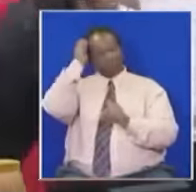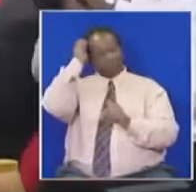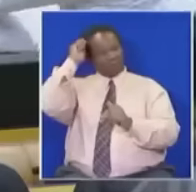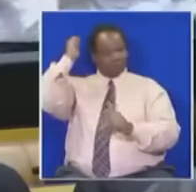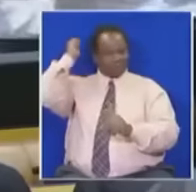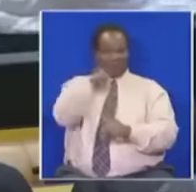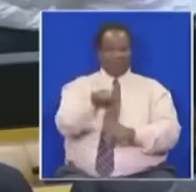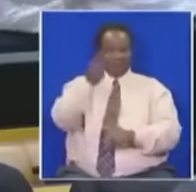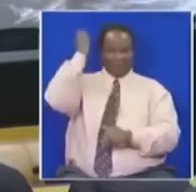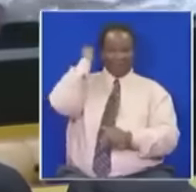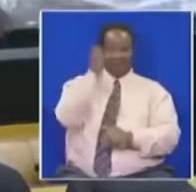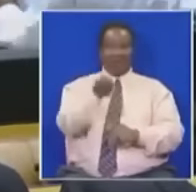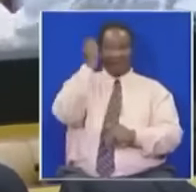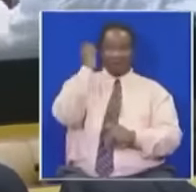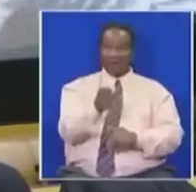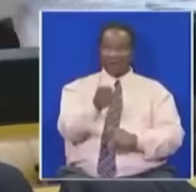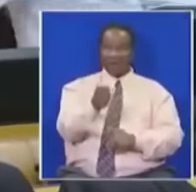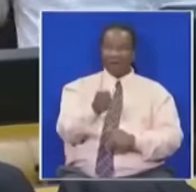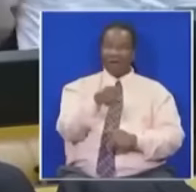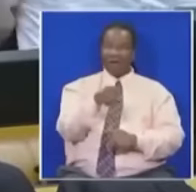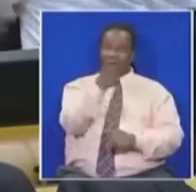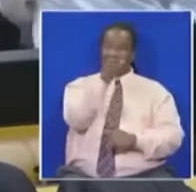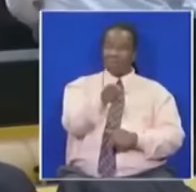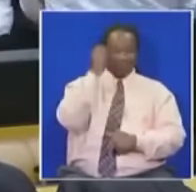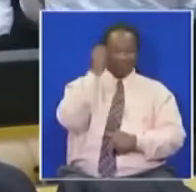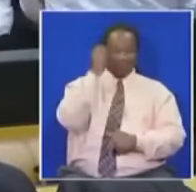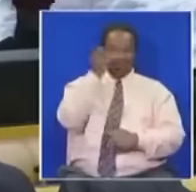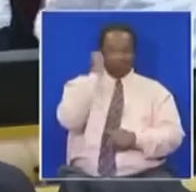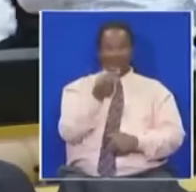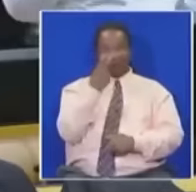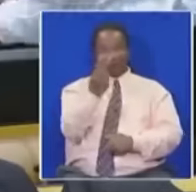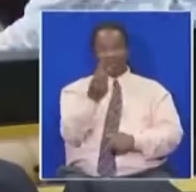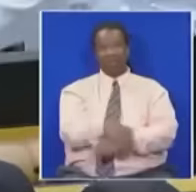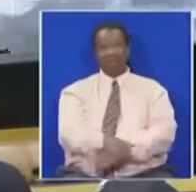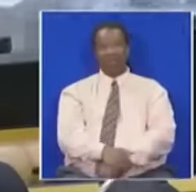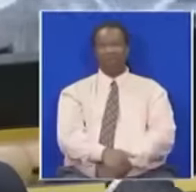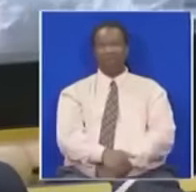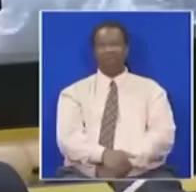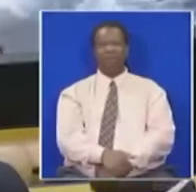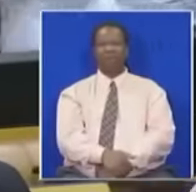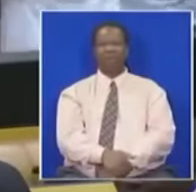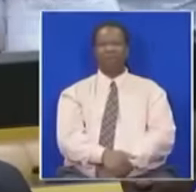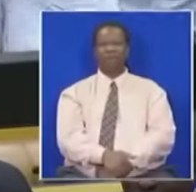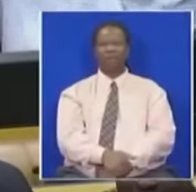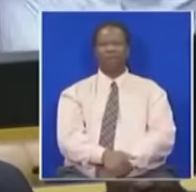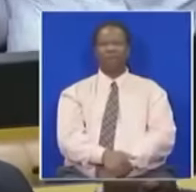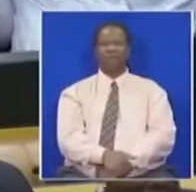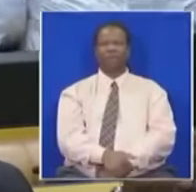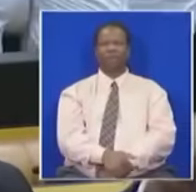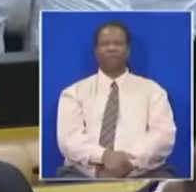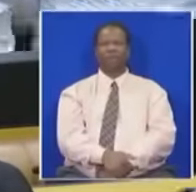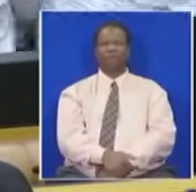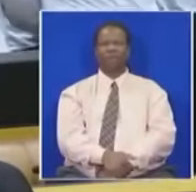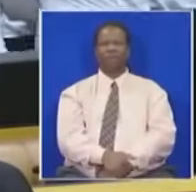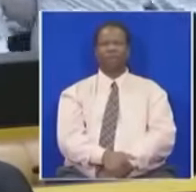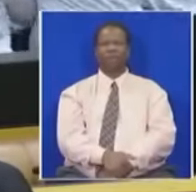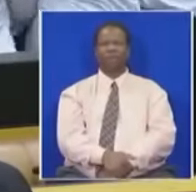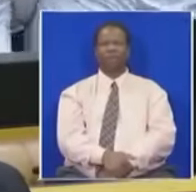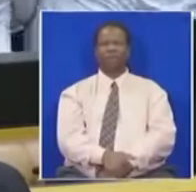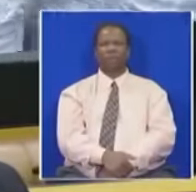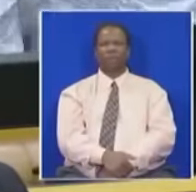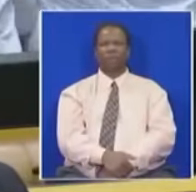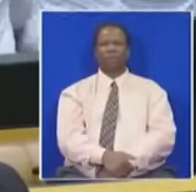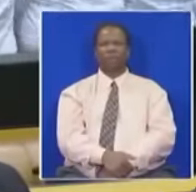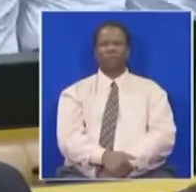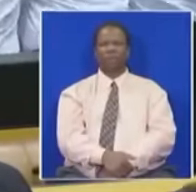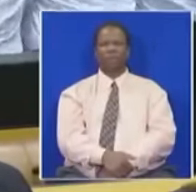We see honorable members. We members. Using their heads to harm others.builders.